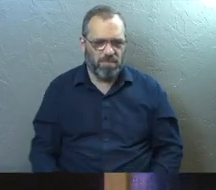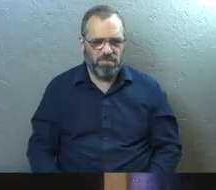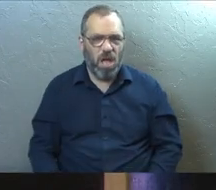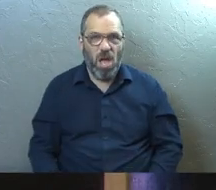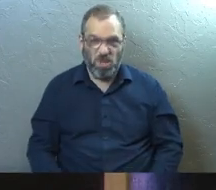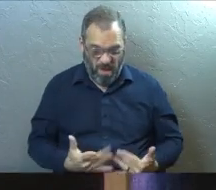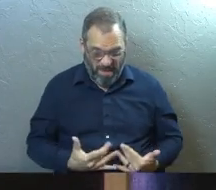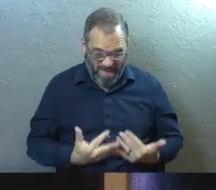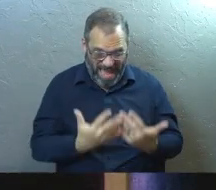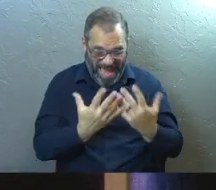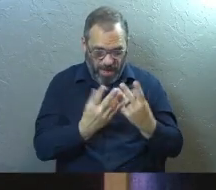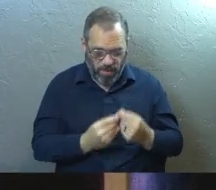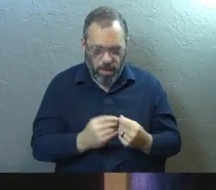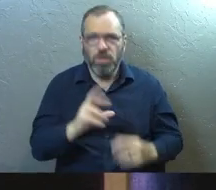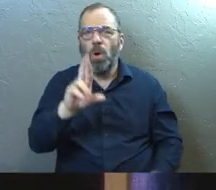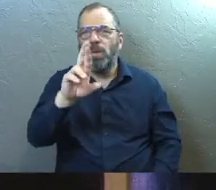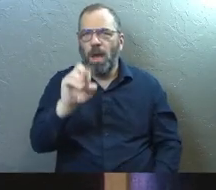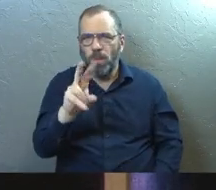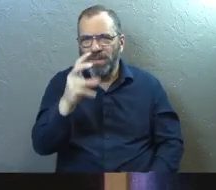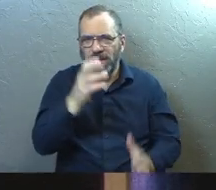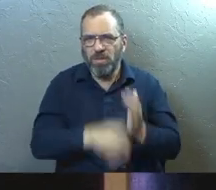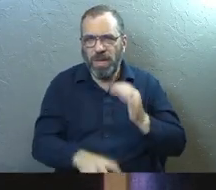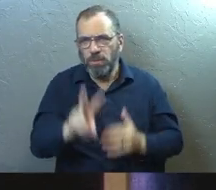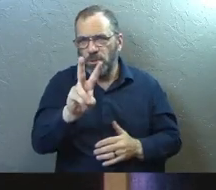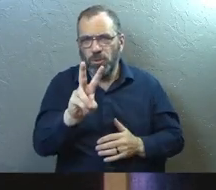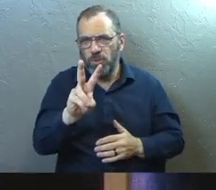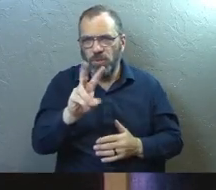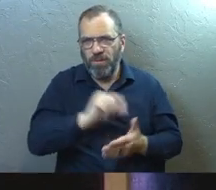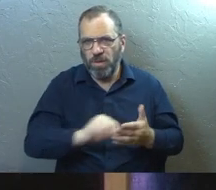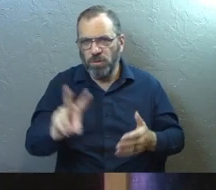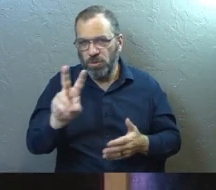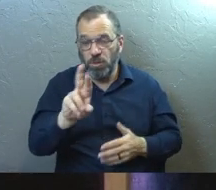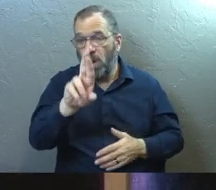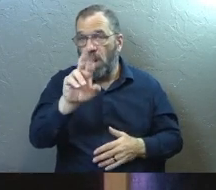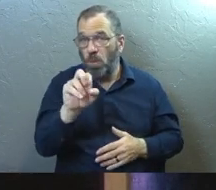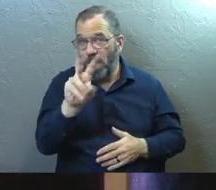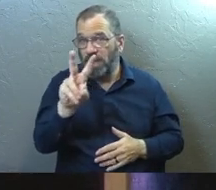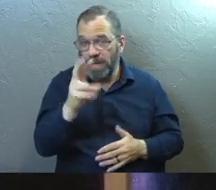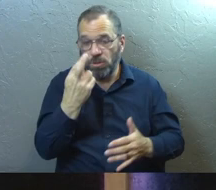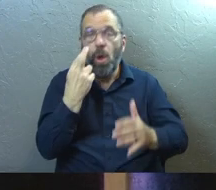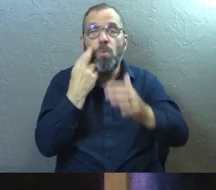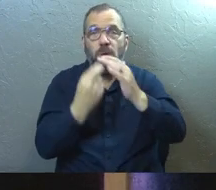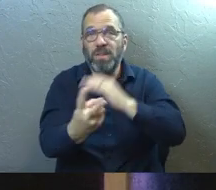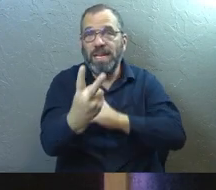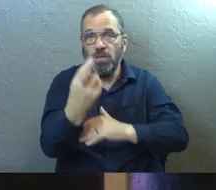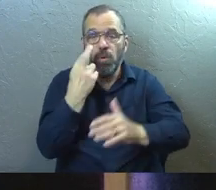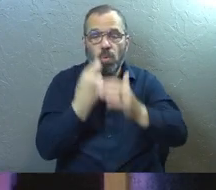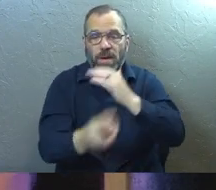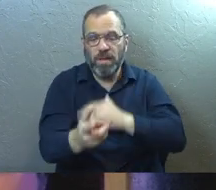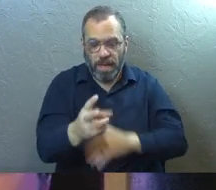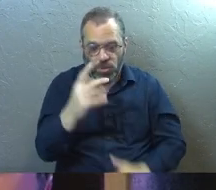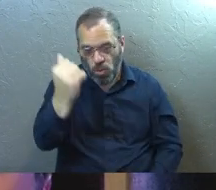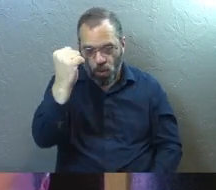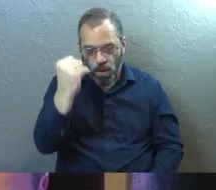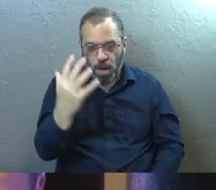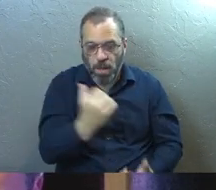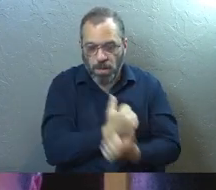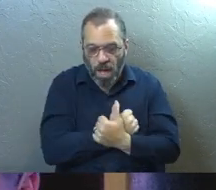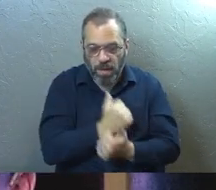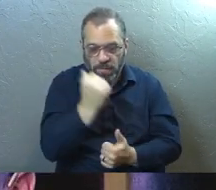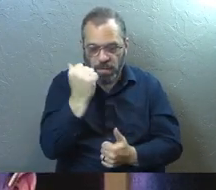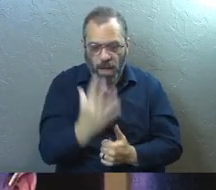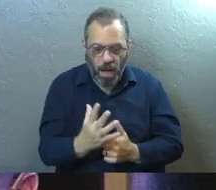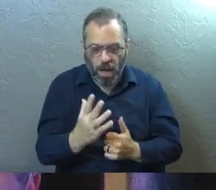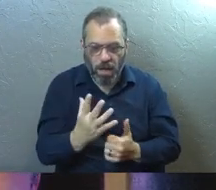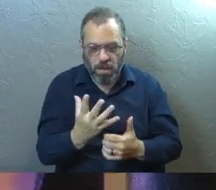is the fire burned out? Revelation chapter two, verse two. If you've got your Bibles, if you're taking notes, that's where we're going first. Your love for God burned out.